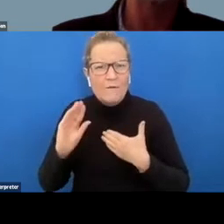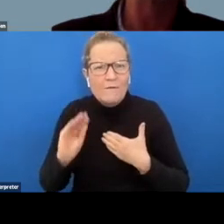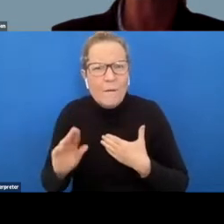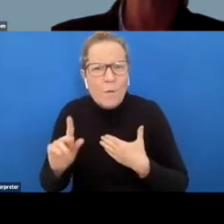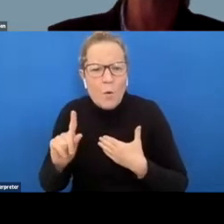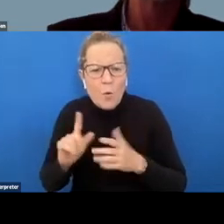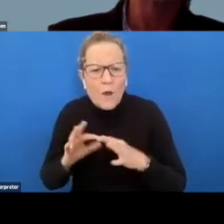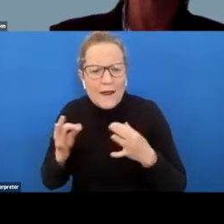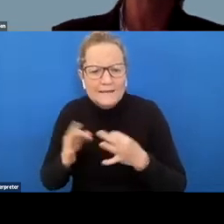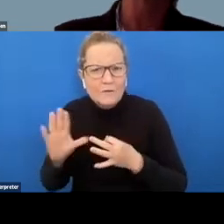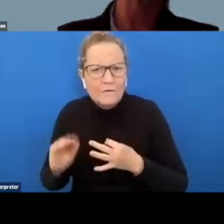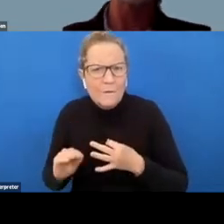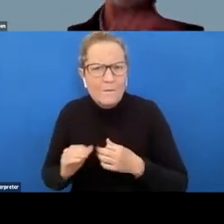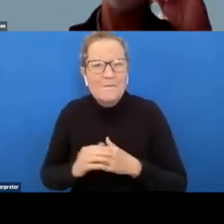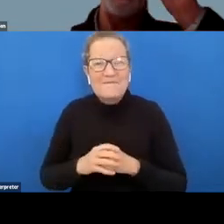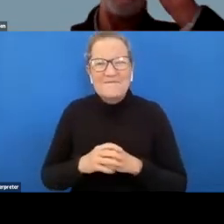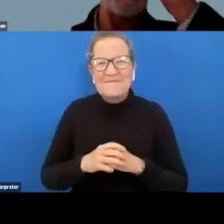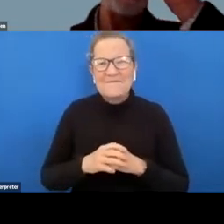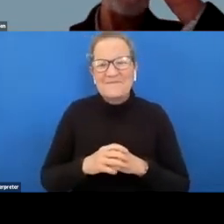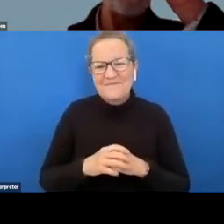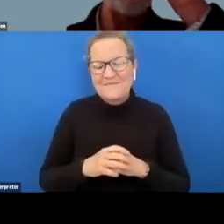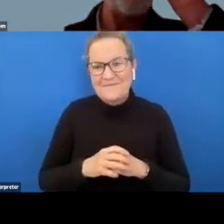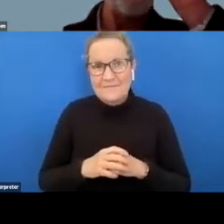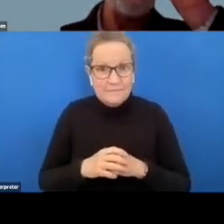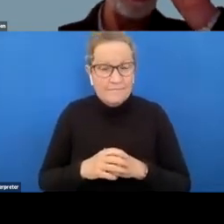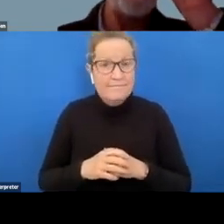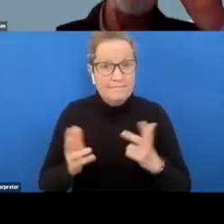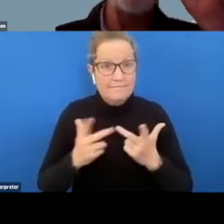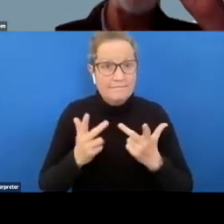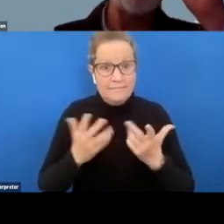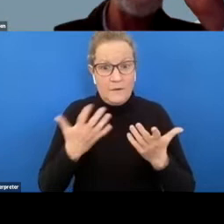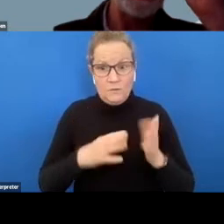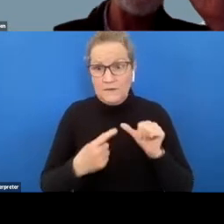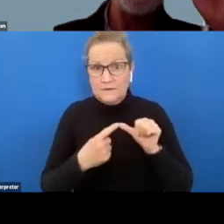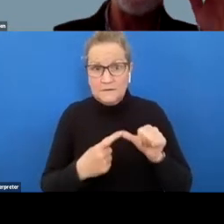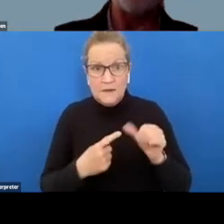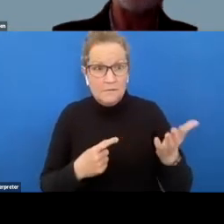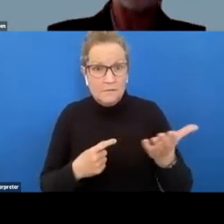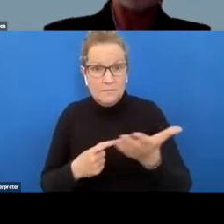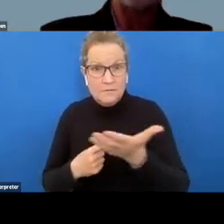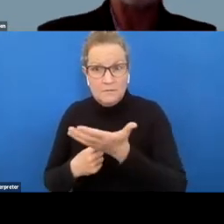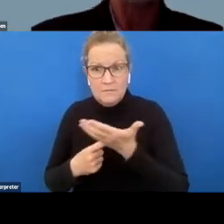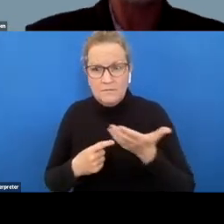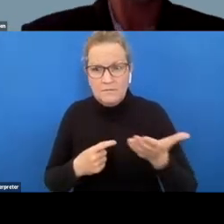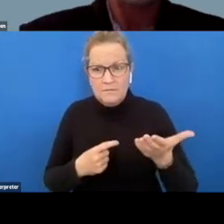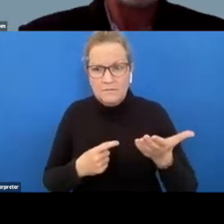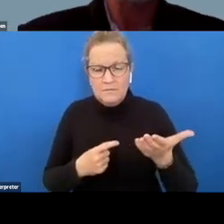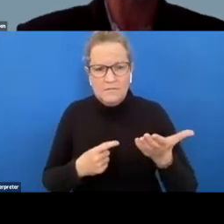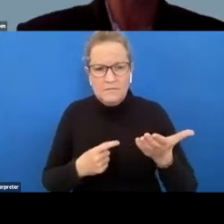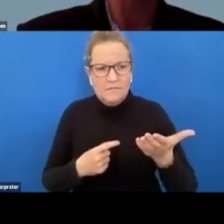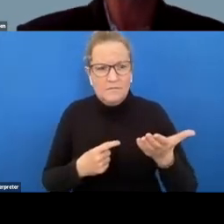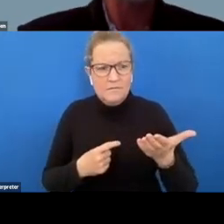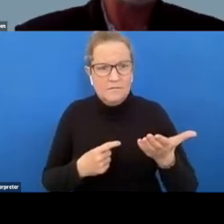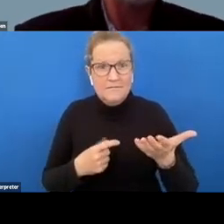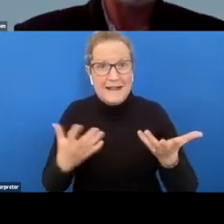you're from um anyone else like to contribute to that answer i'm not sure that anyone actually else anyone else has an